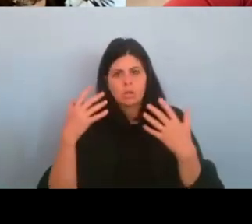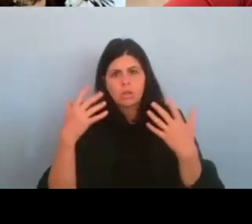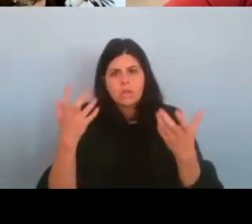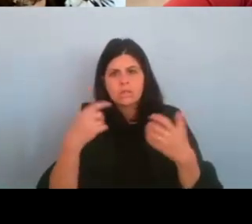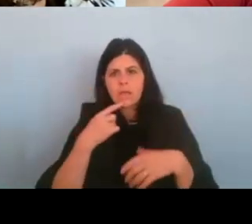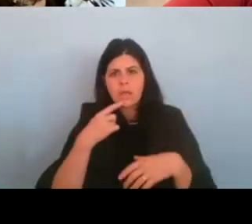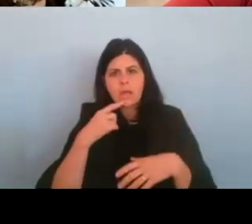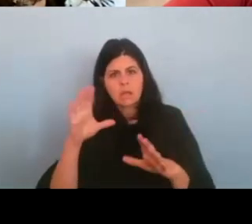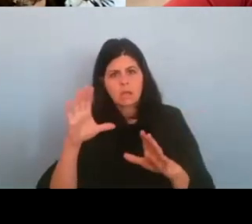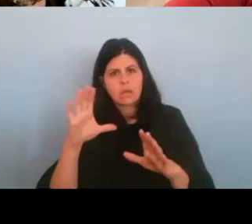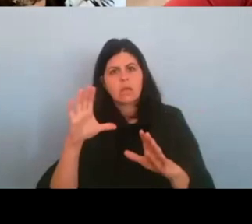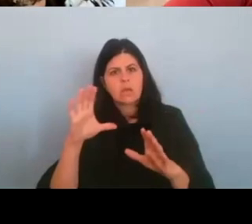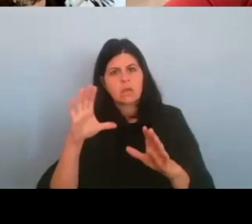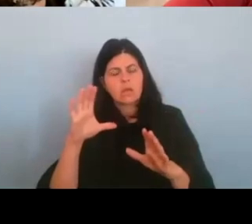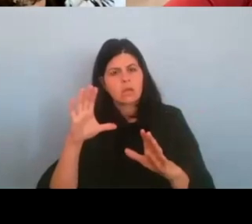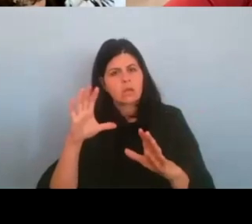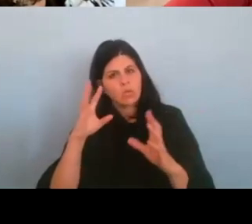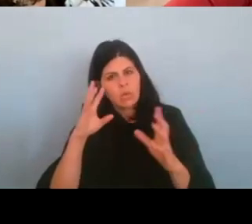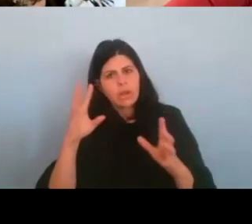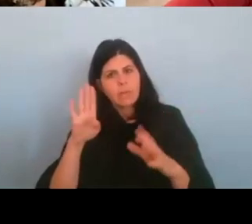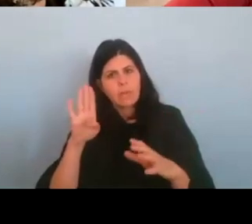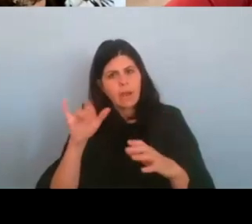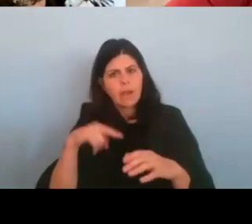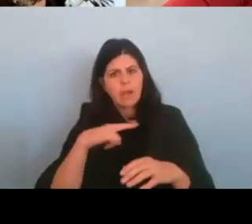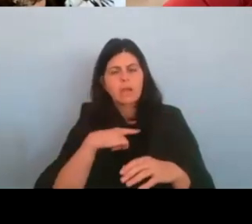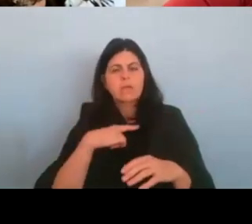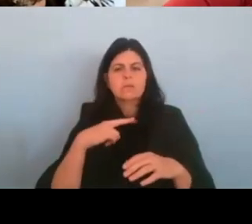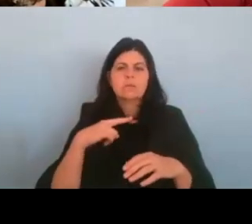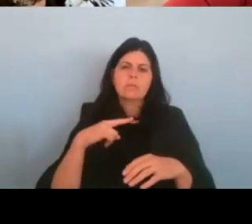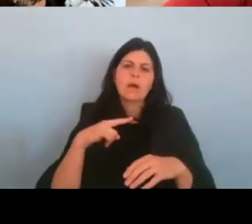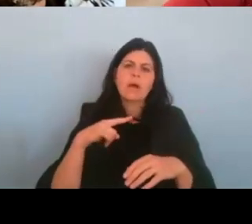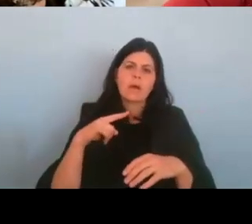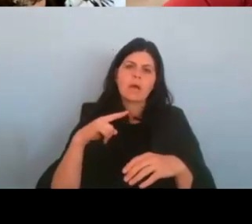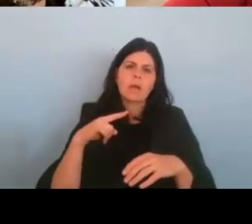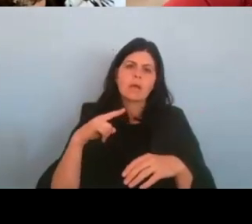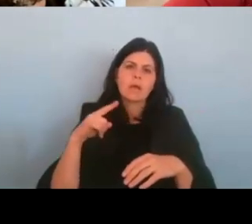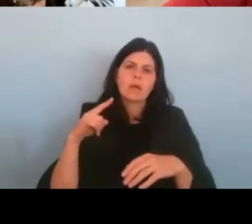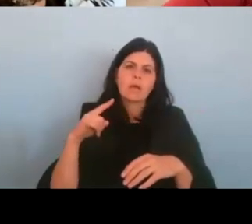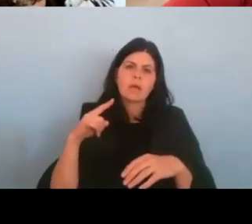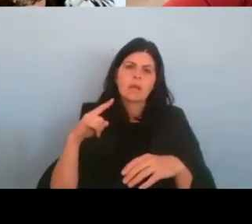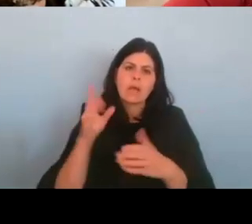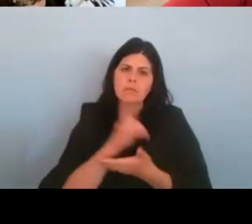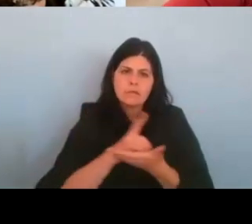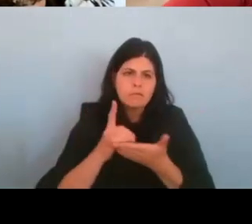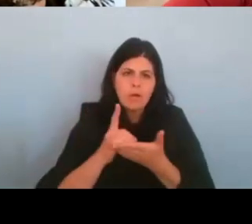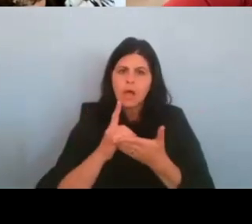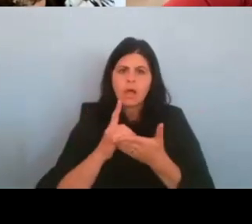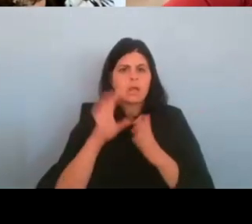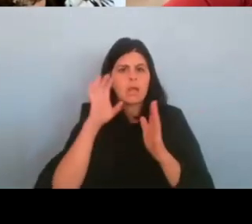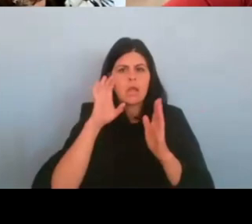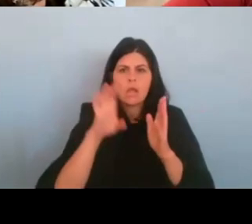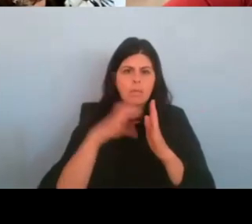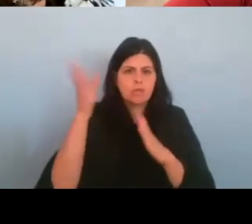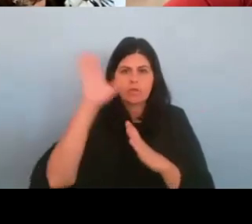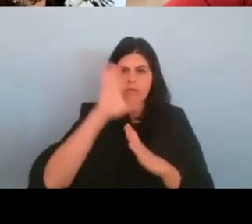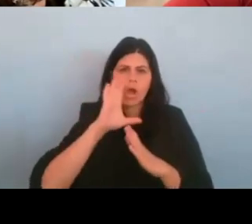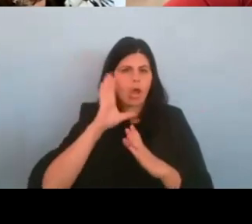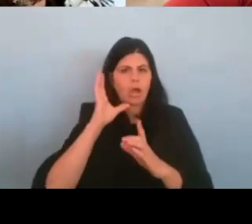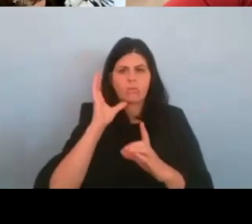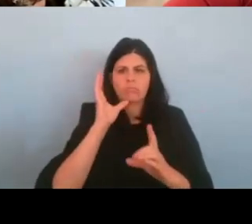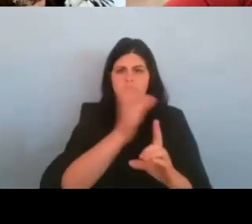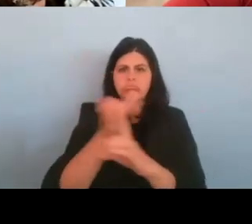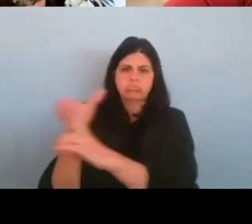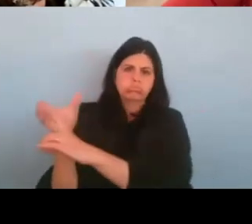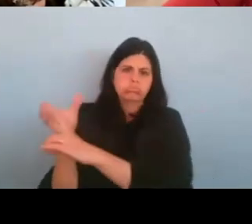then it is really incumbent on our institutions and